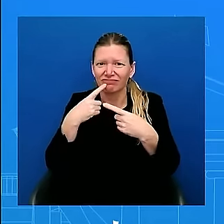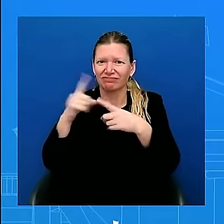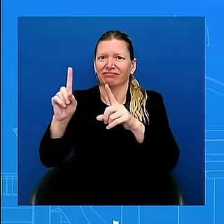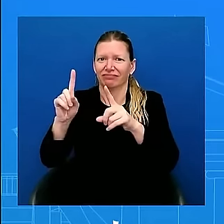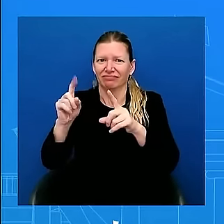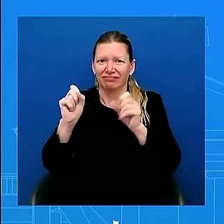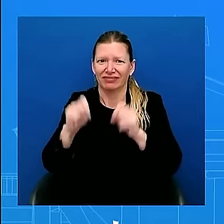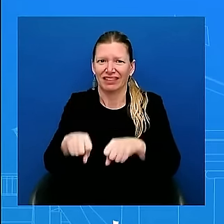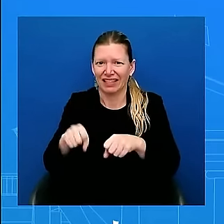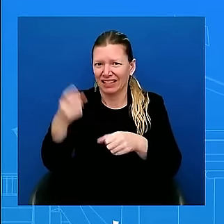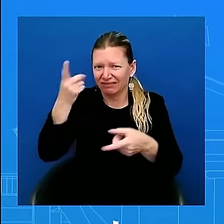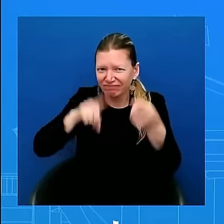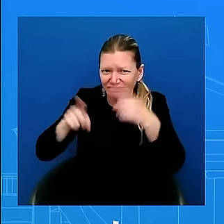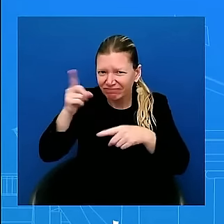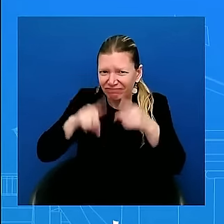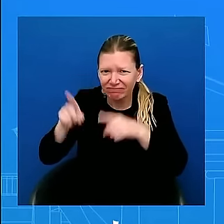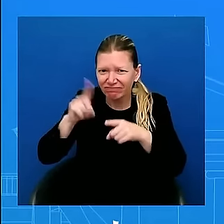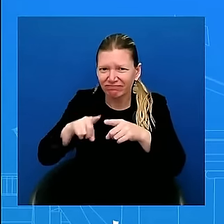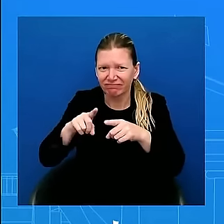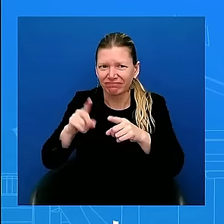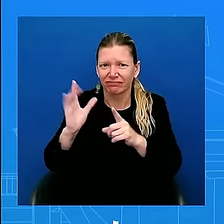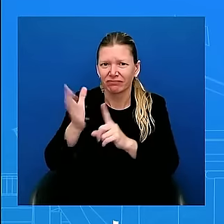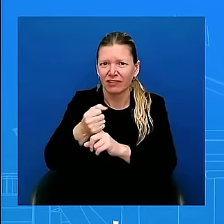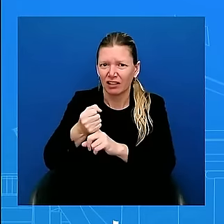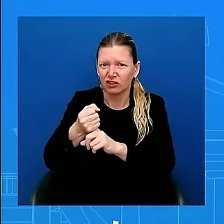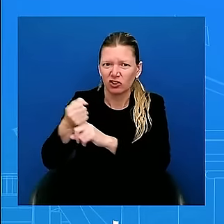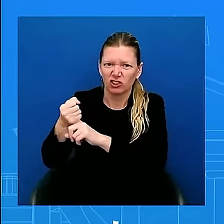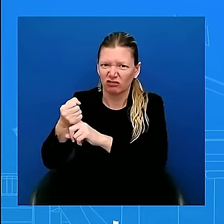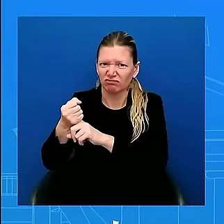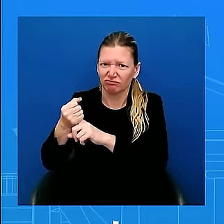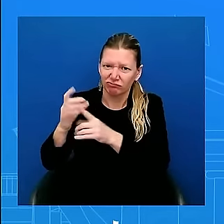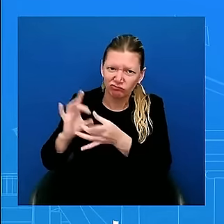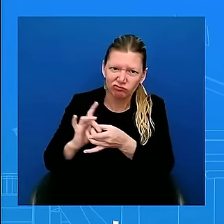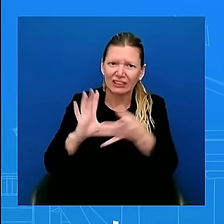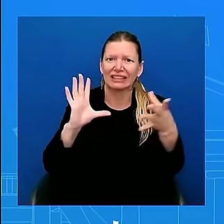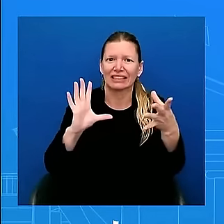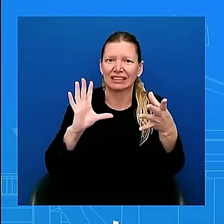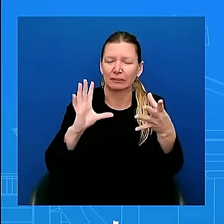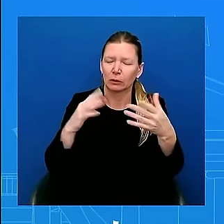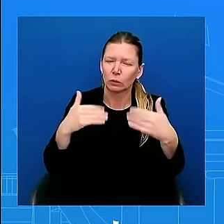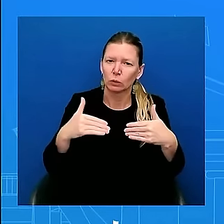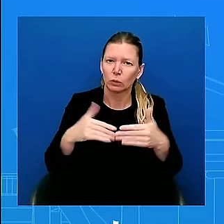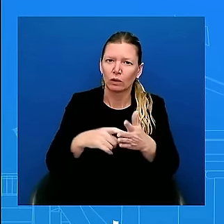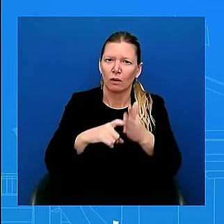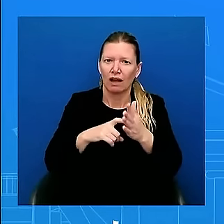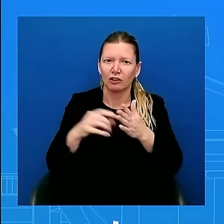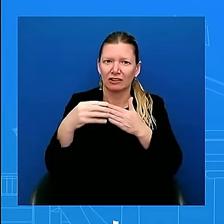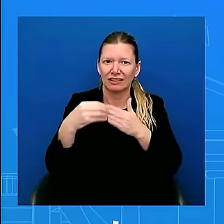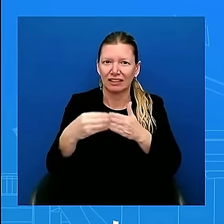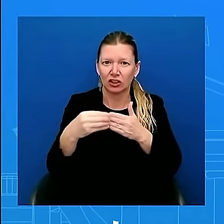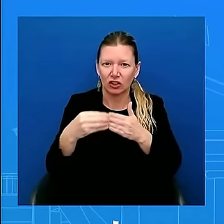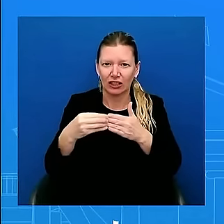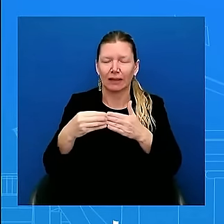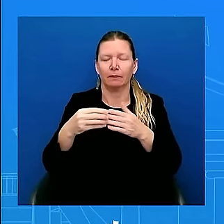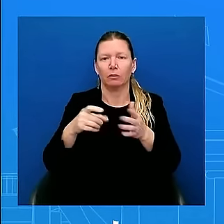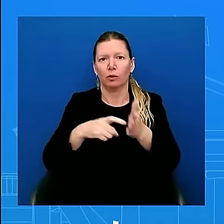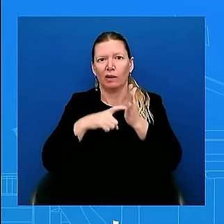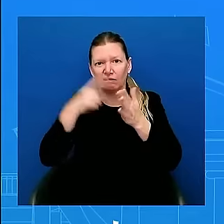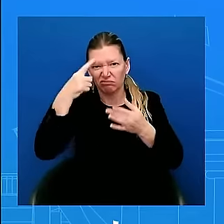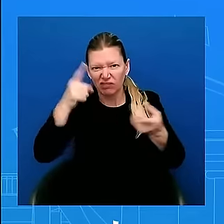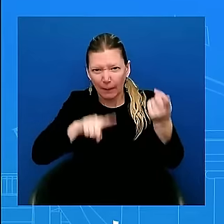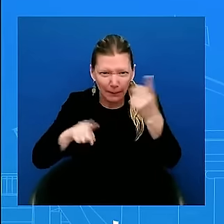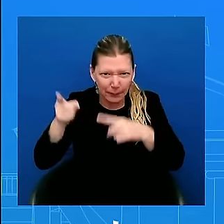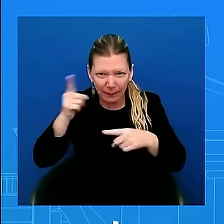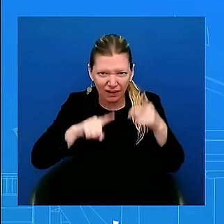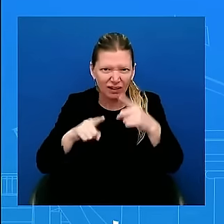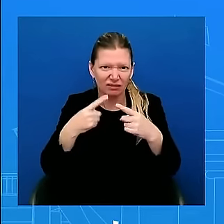leadership, some compromise and an effort to get there. The President will be reaffirming for Prime Minister Netanyahu that he believes we need